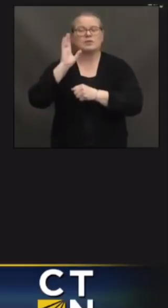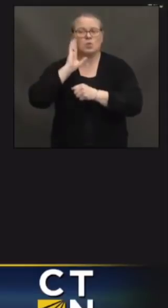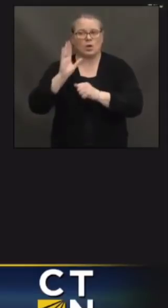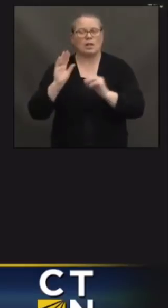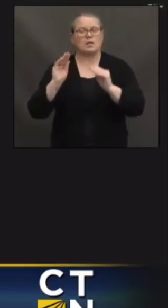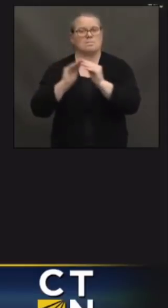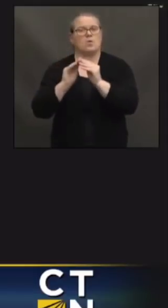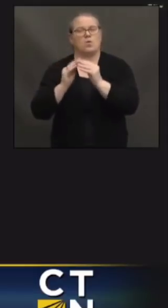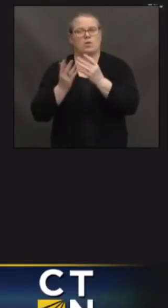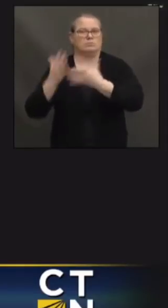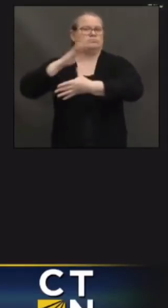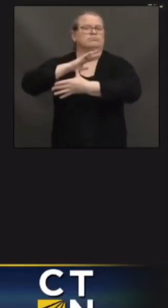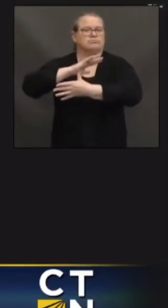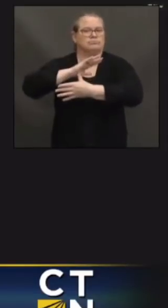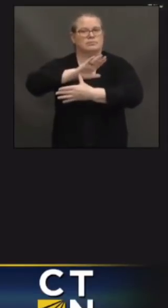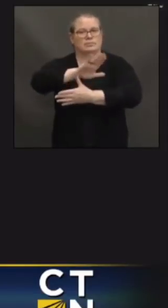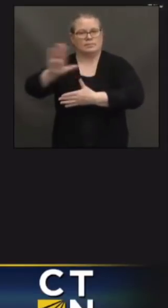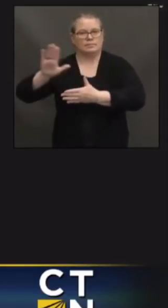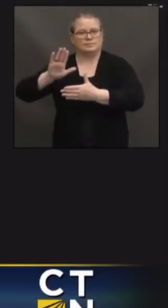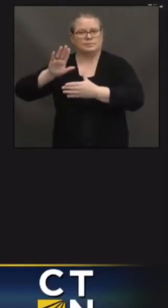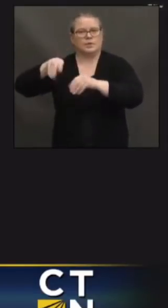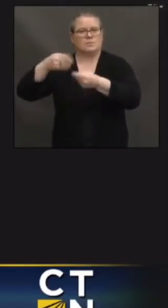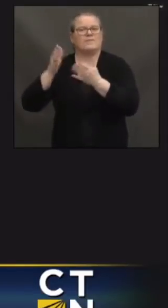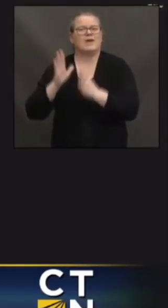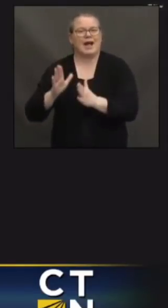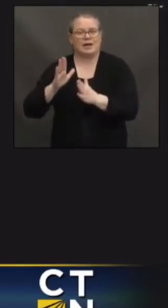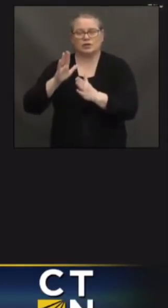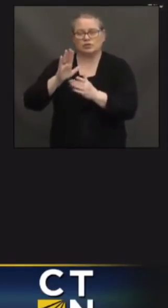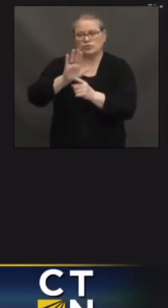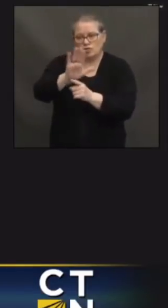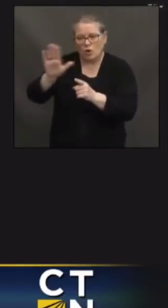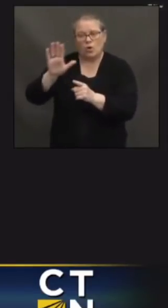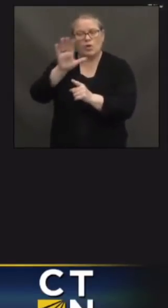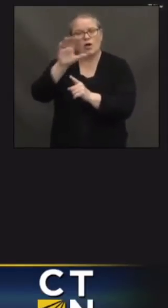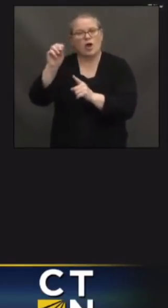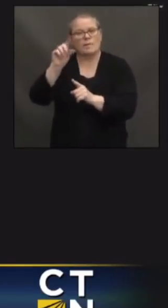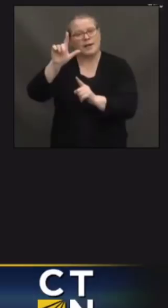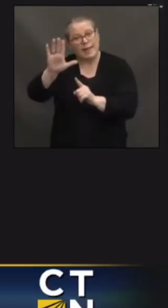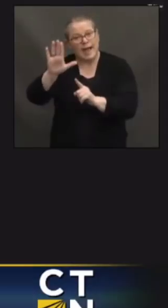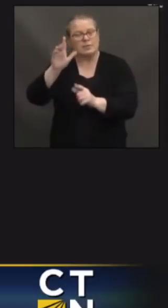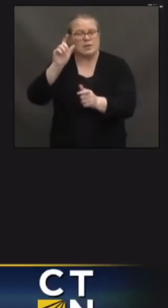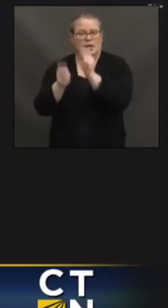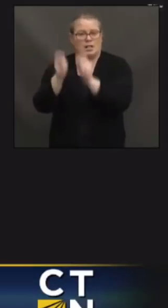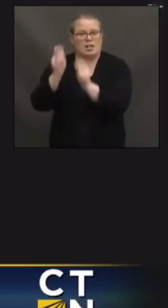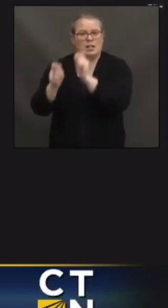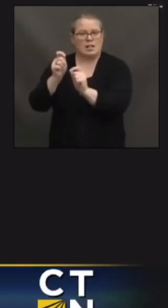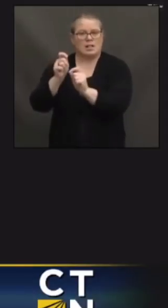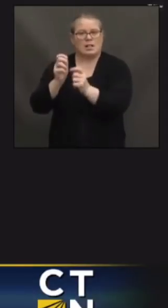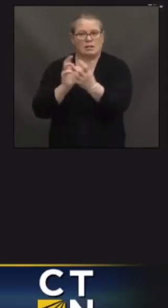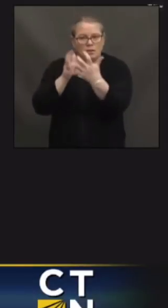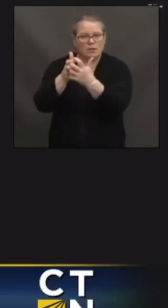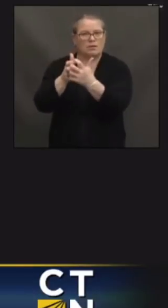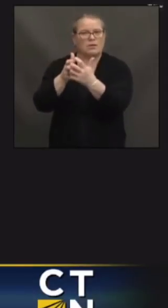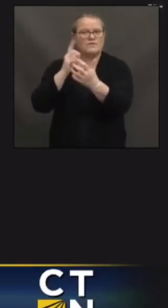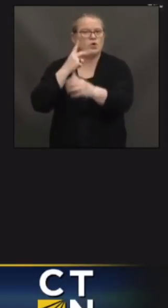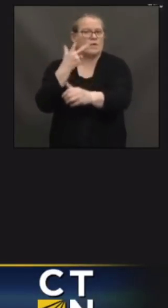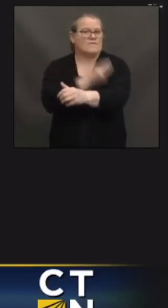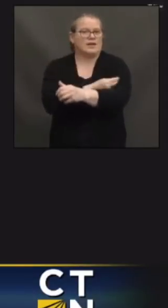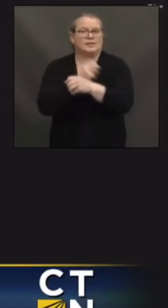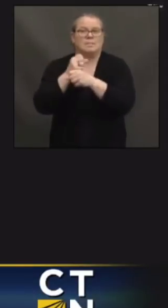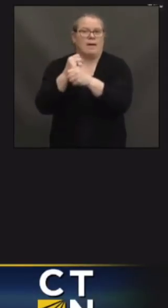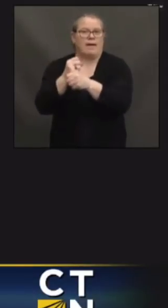retrofit its facilities to make the J&J vaccine, they're going to need to very quickly be able to draw